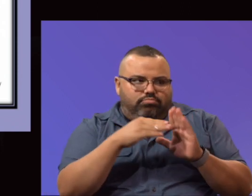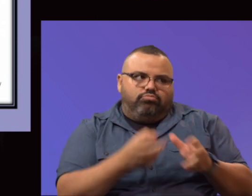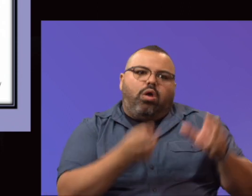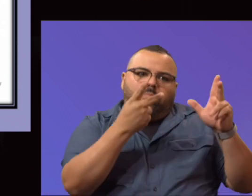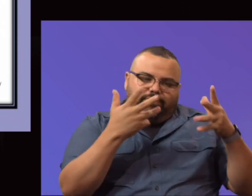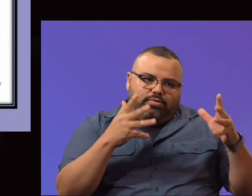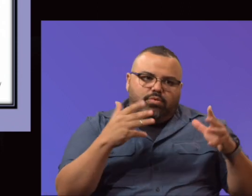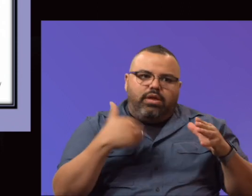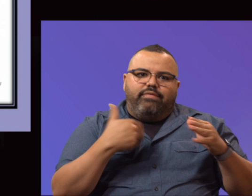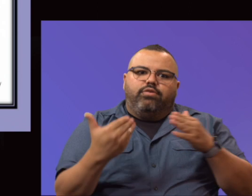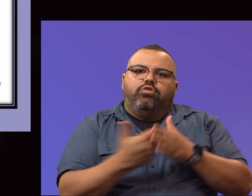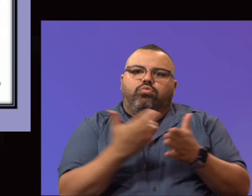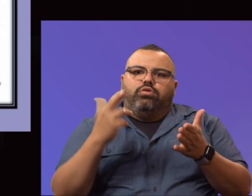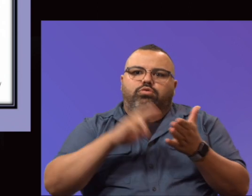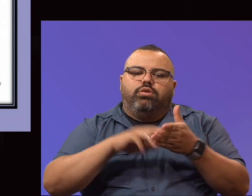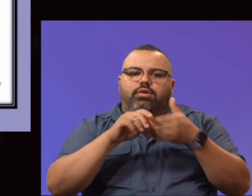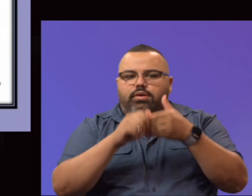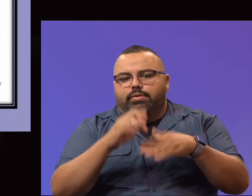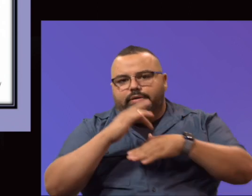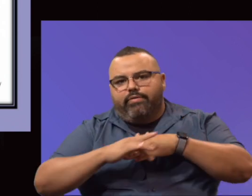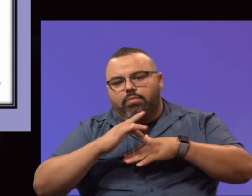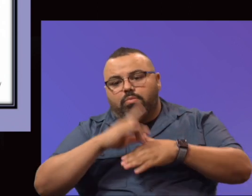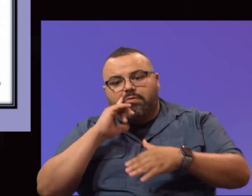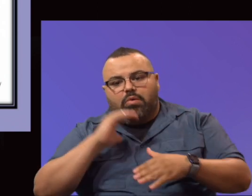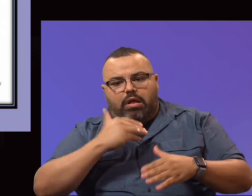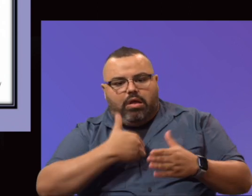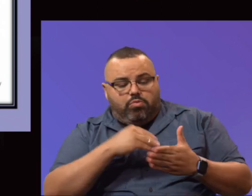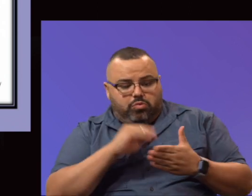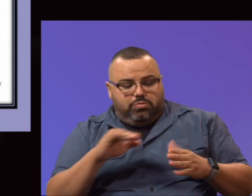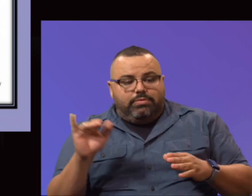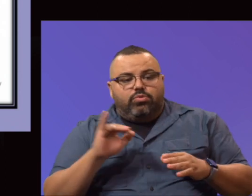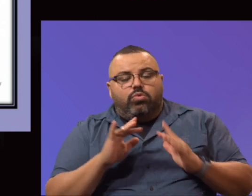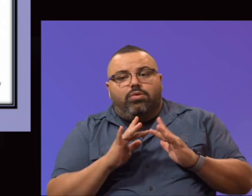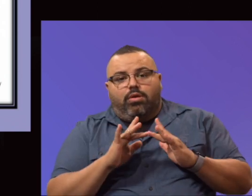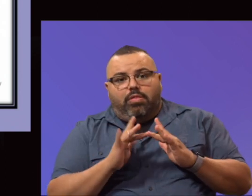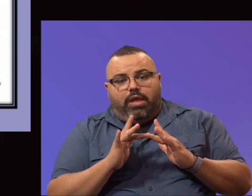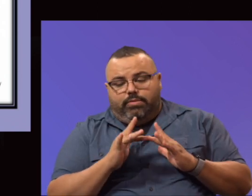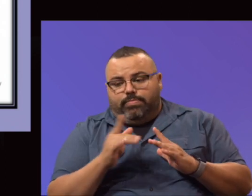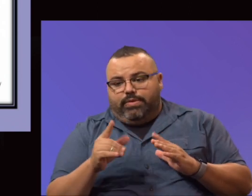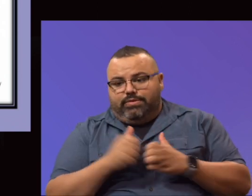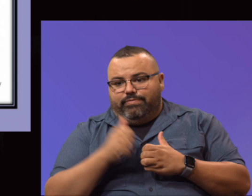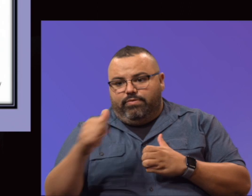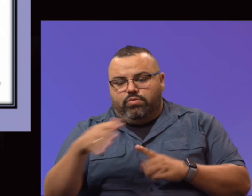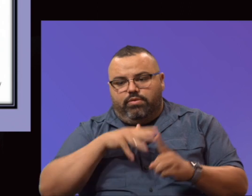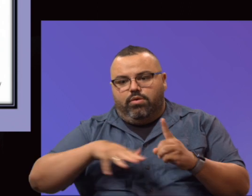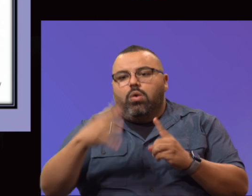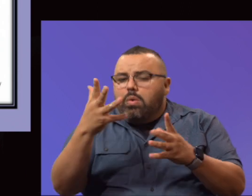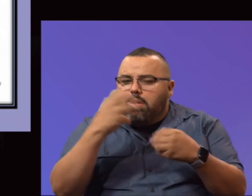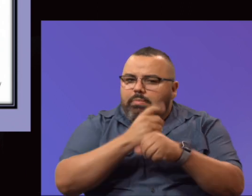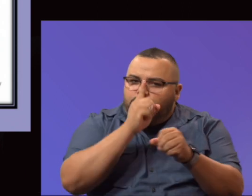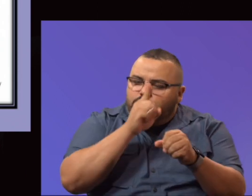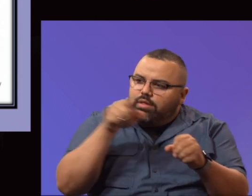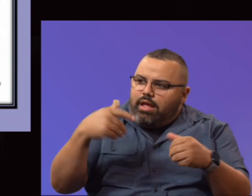been. And we also have a new registration guide that's available for our students as well online in this virtual environment. We wanted to make